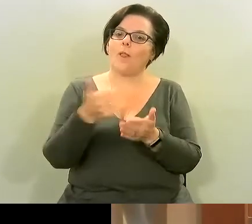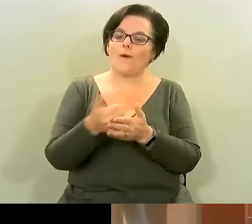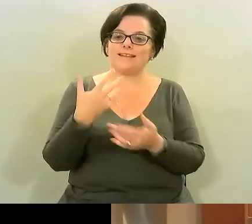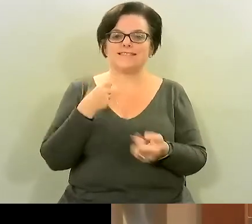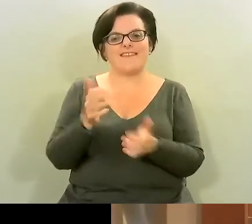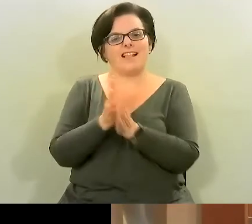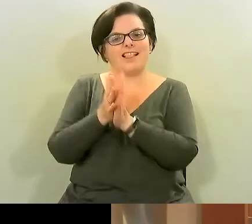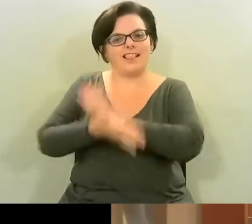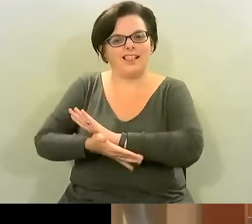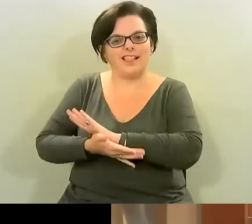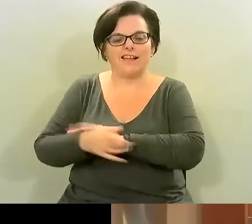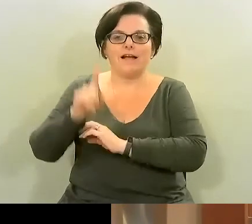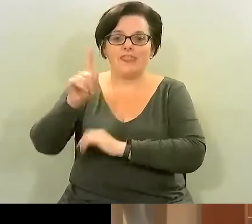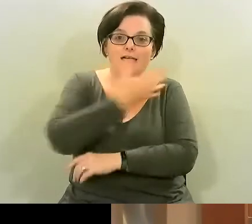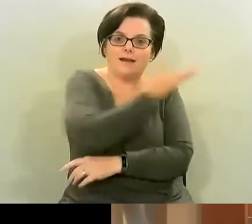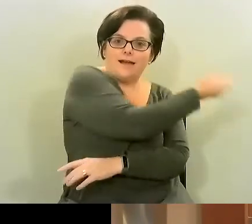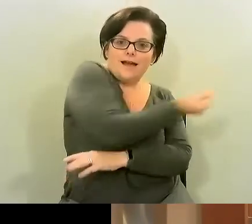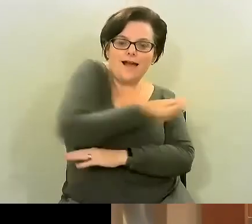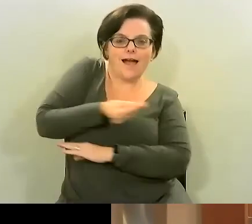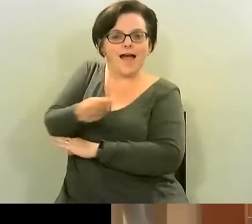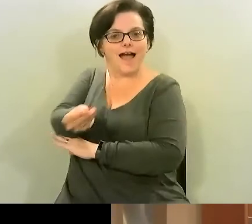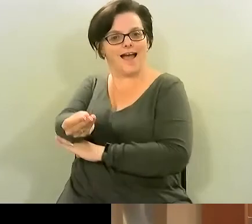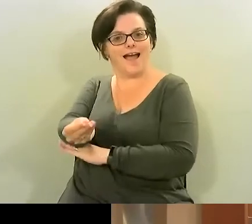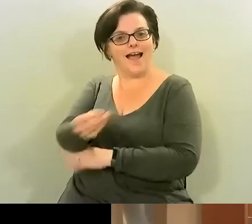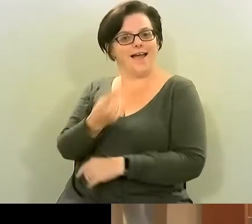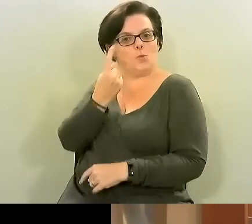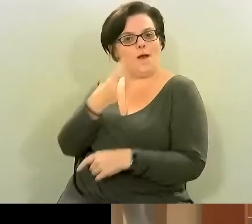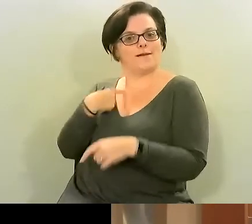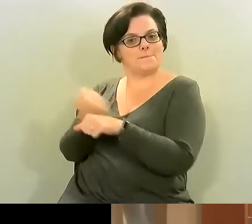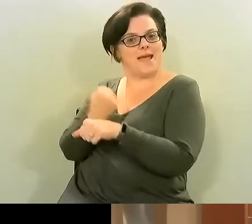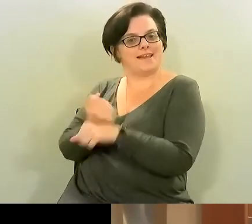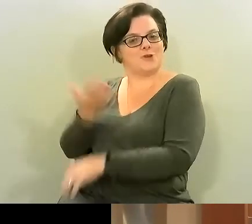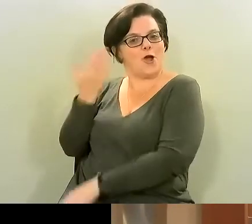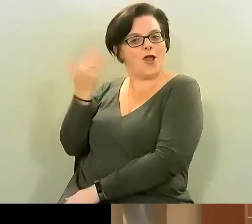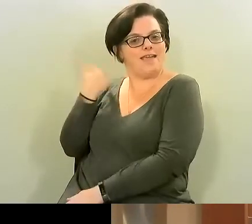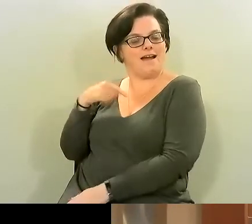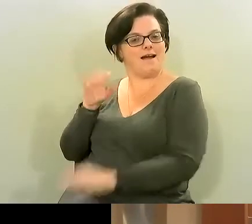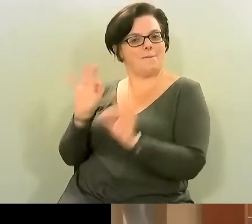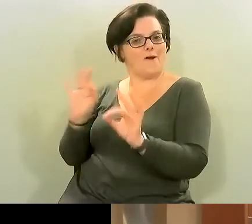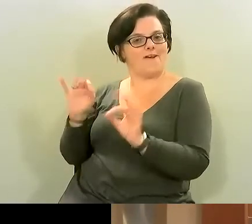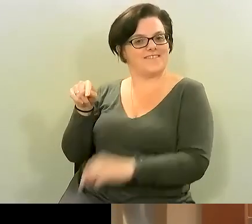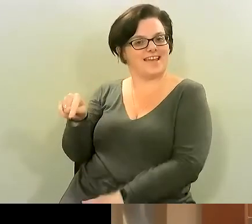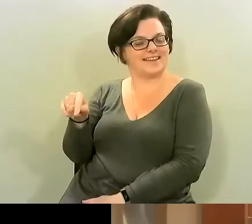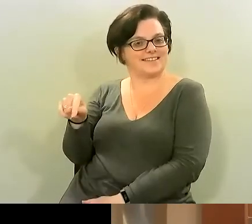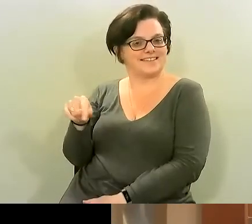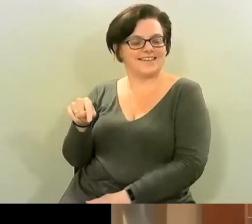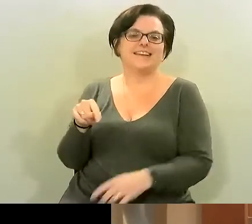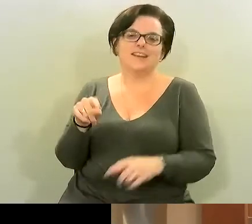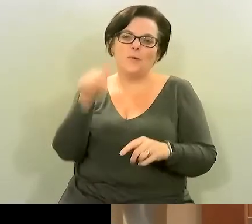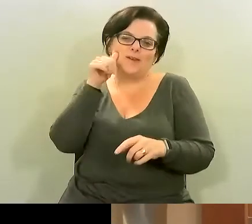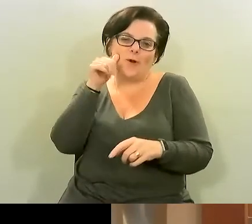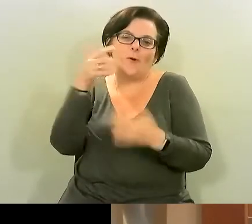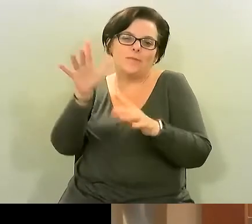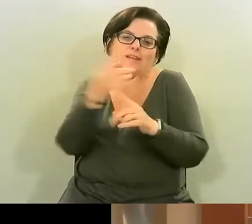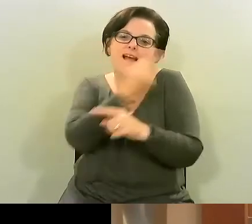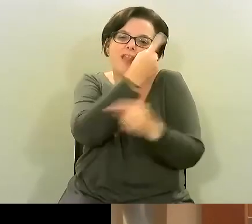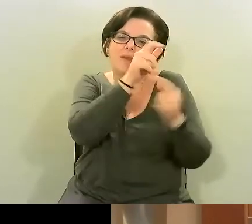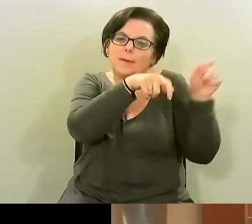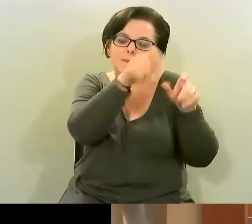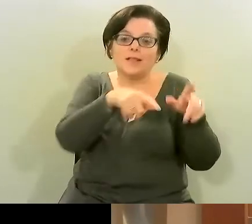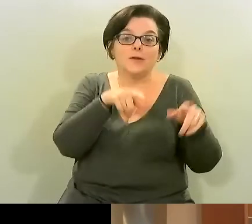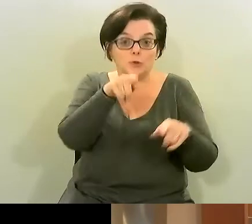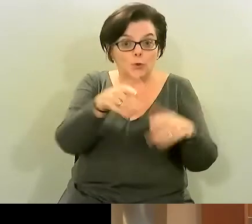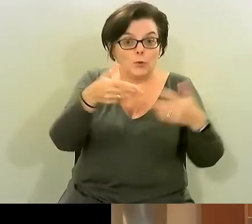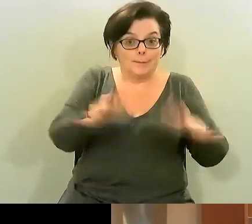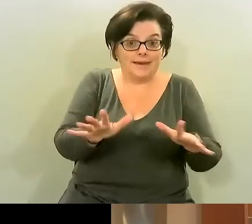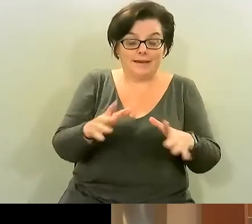disaster and then they bring out one that they'd done earlier and it was always perfect and you know that the stagehands have done it you've managed to do both